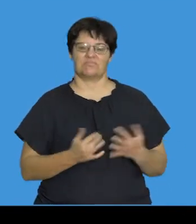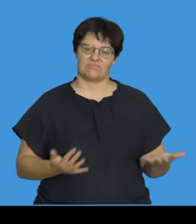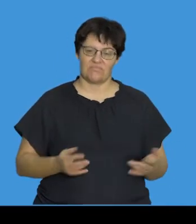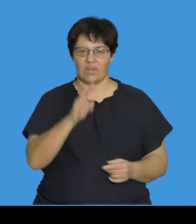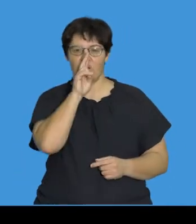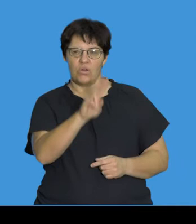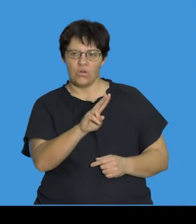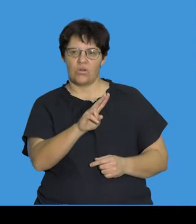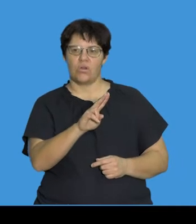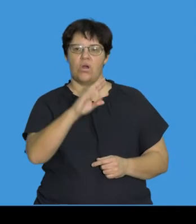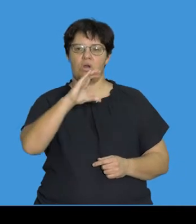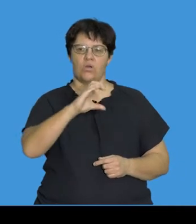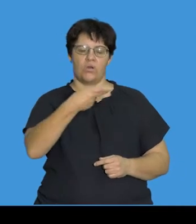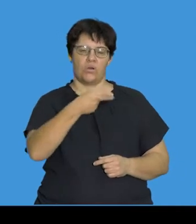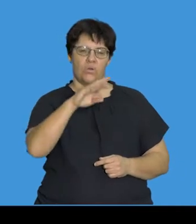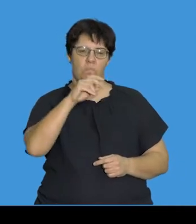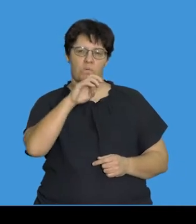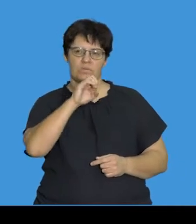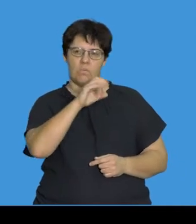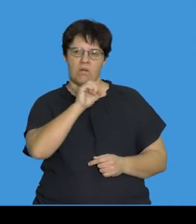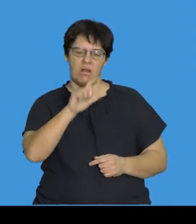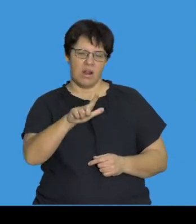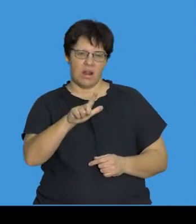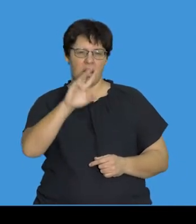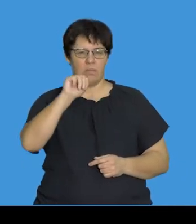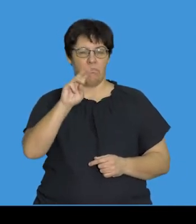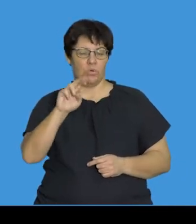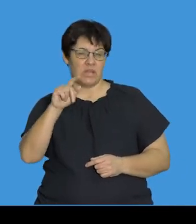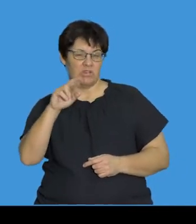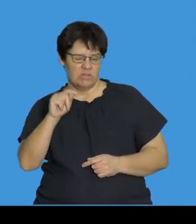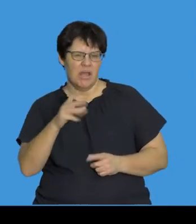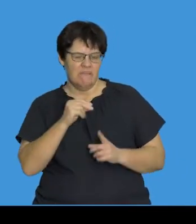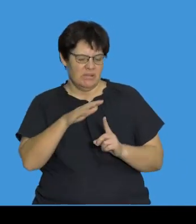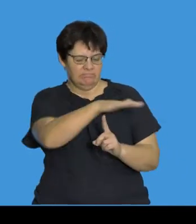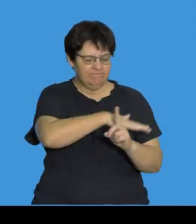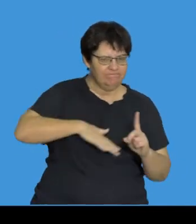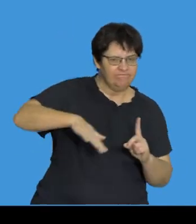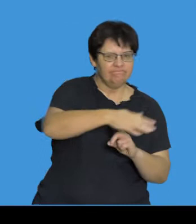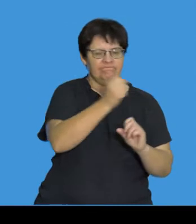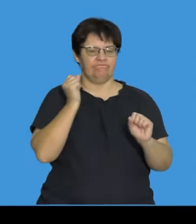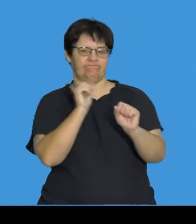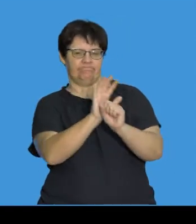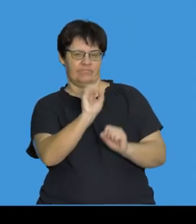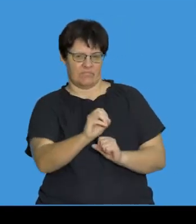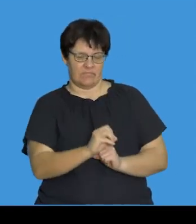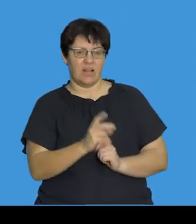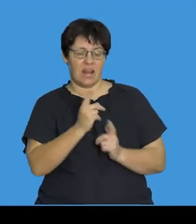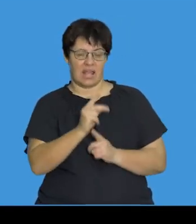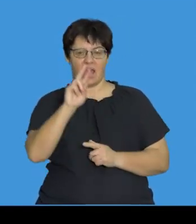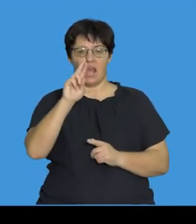changes. So, when we look at chromosomal mutations, we know that there are certain environmental factors, such as